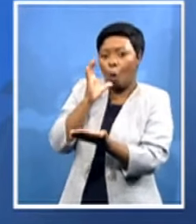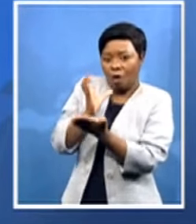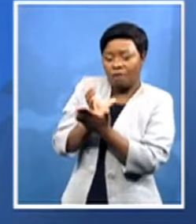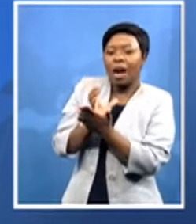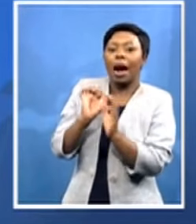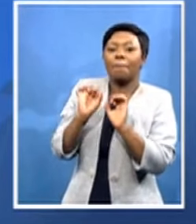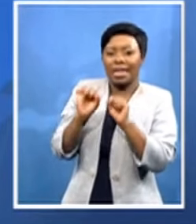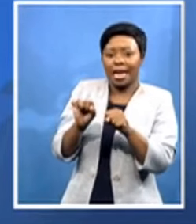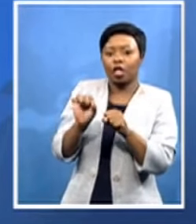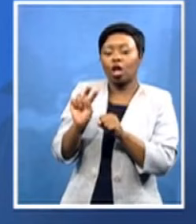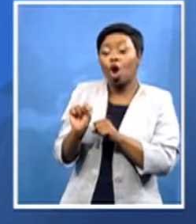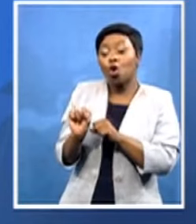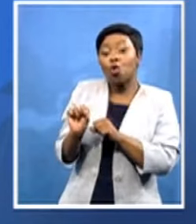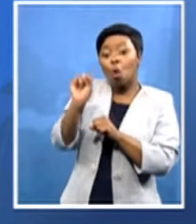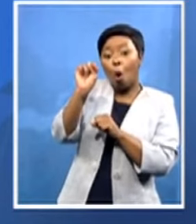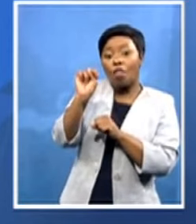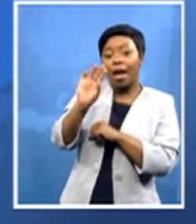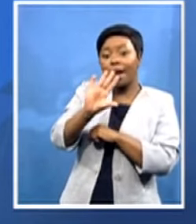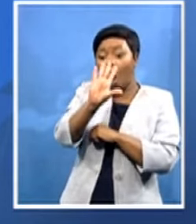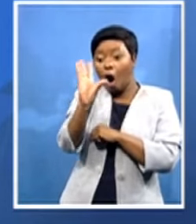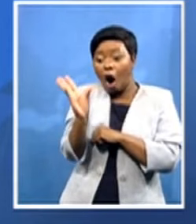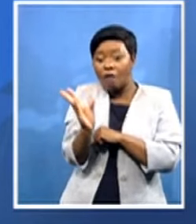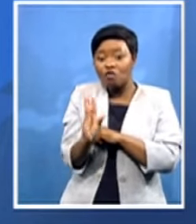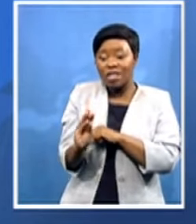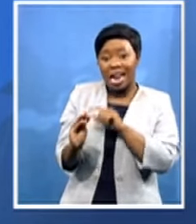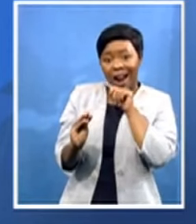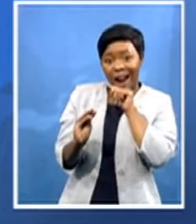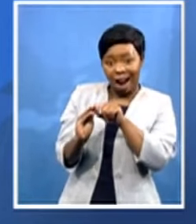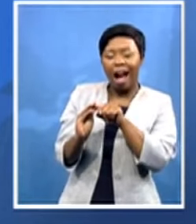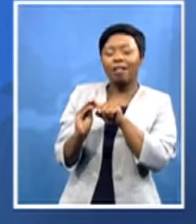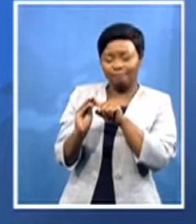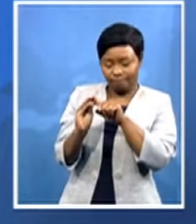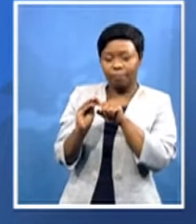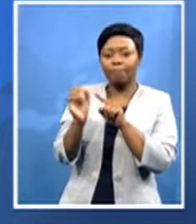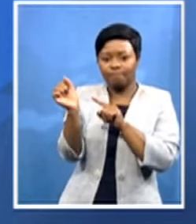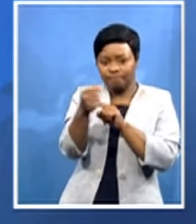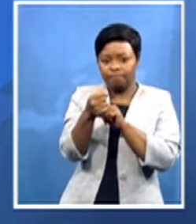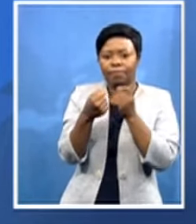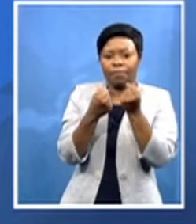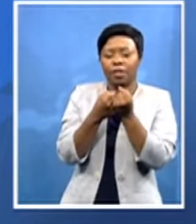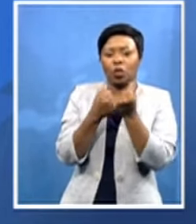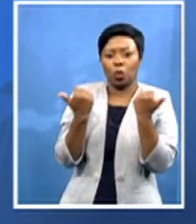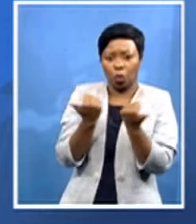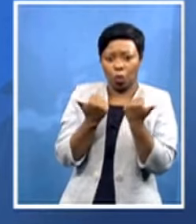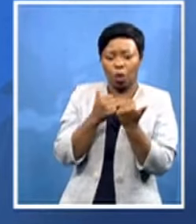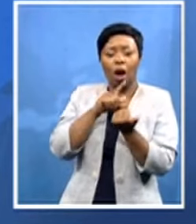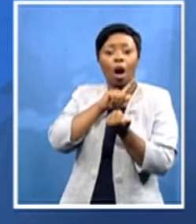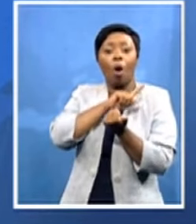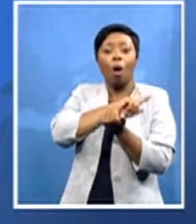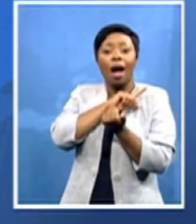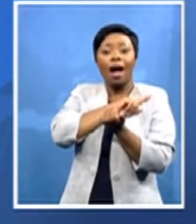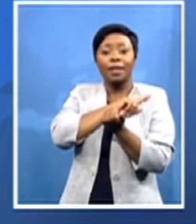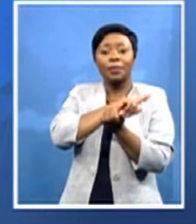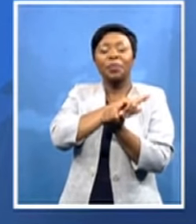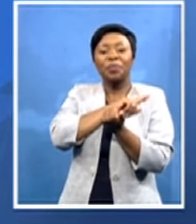has endorsed him because we have approached a quite a number of countries